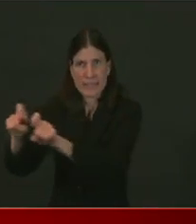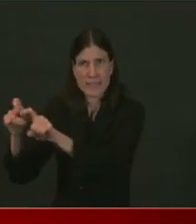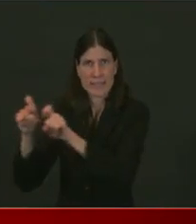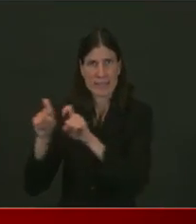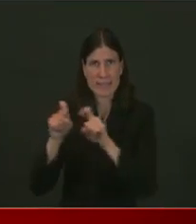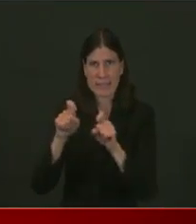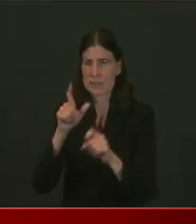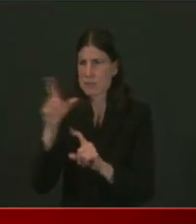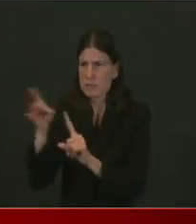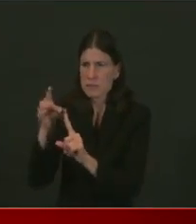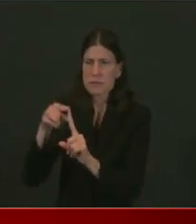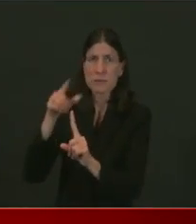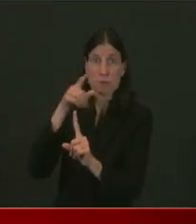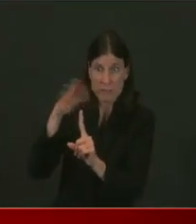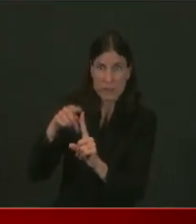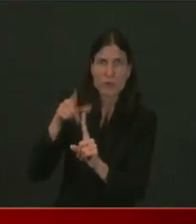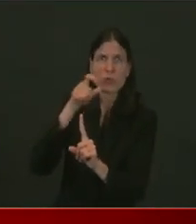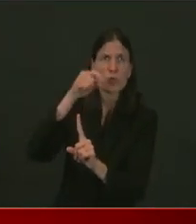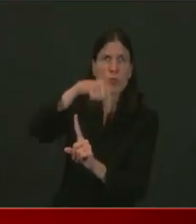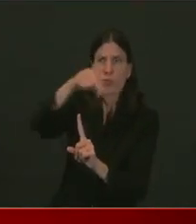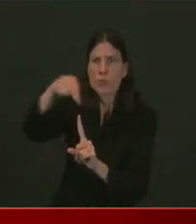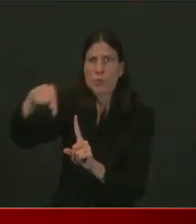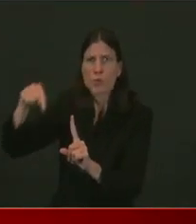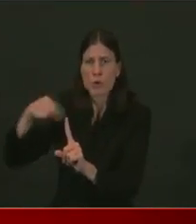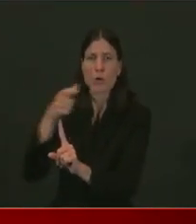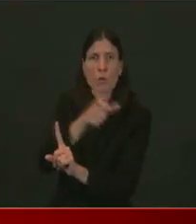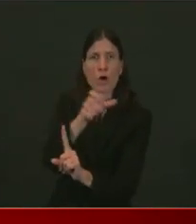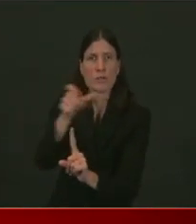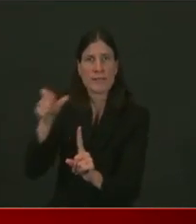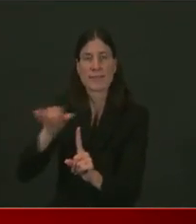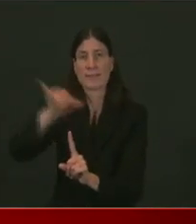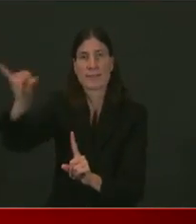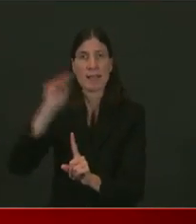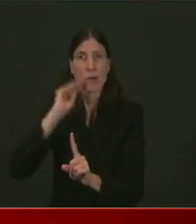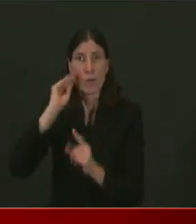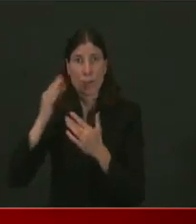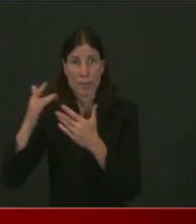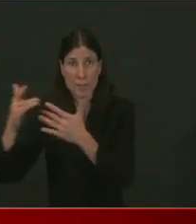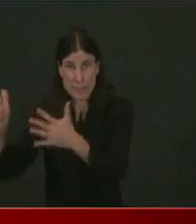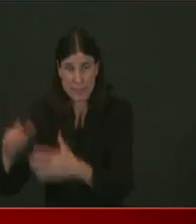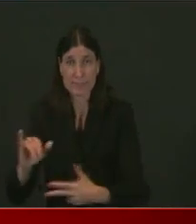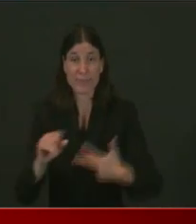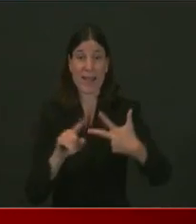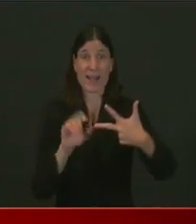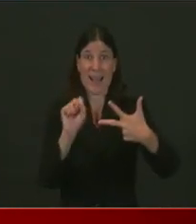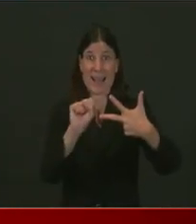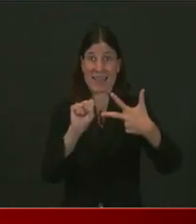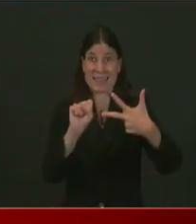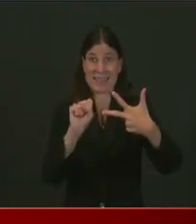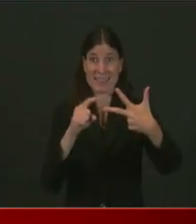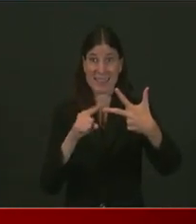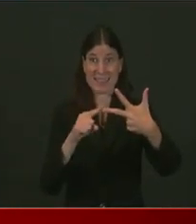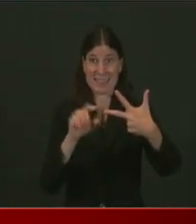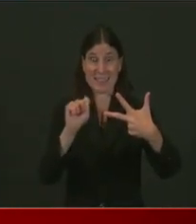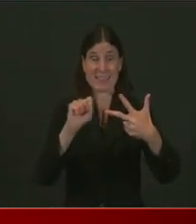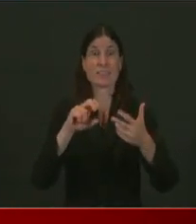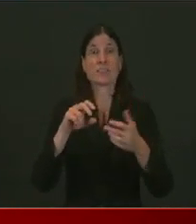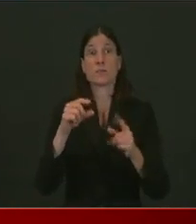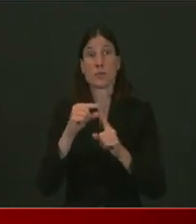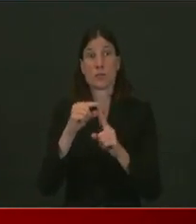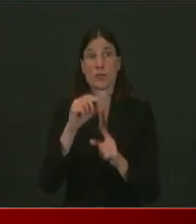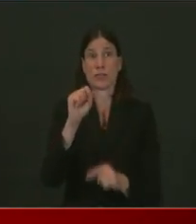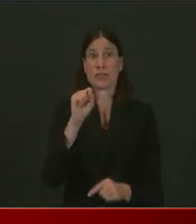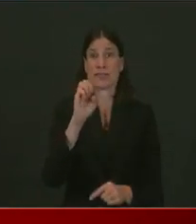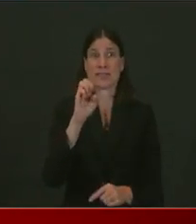quarantine and isolation. And then the last S is what we are calling surveillance